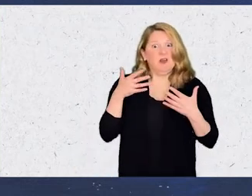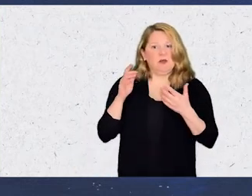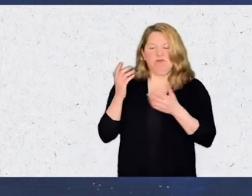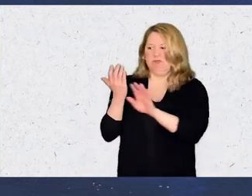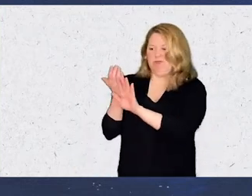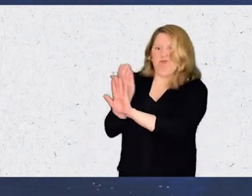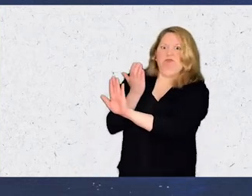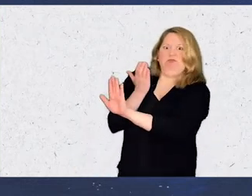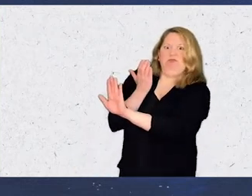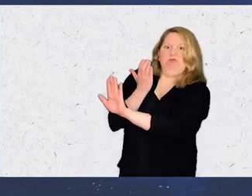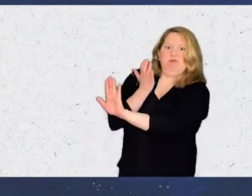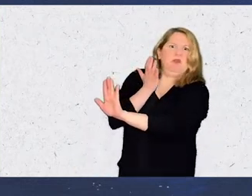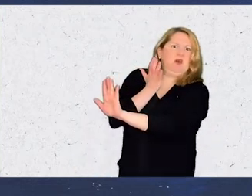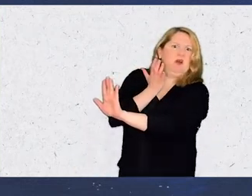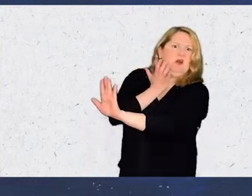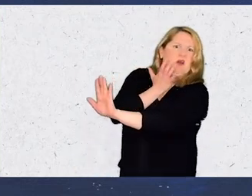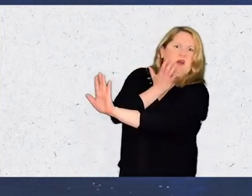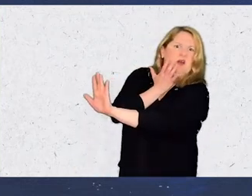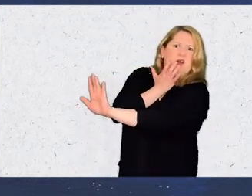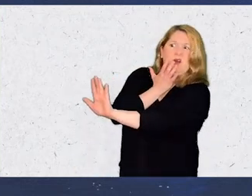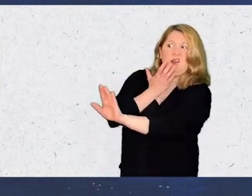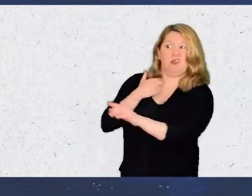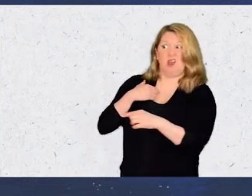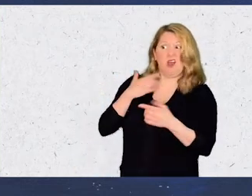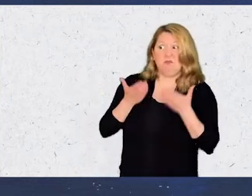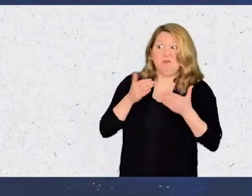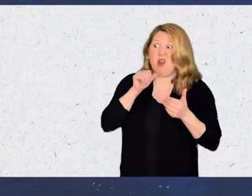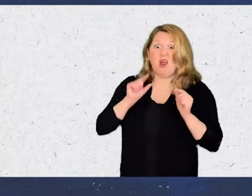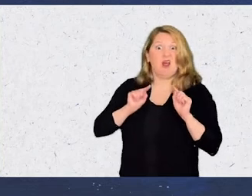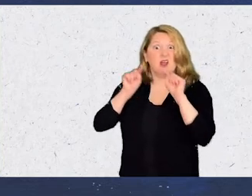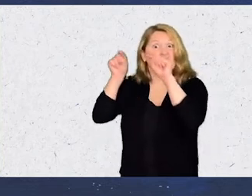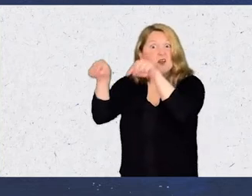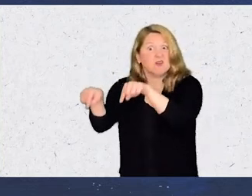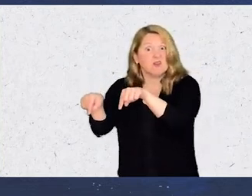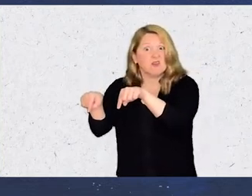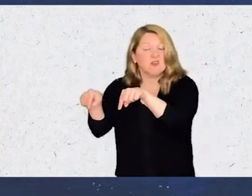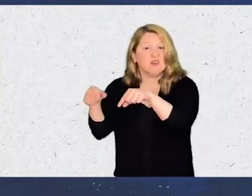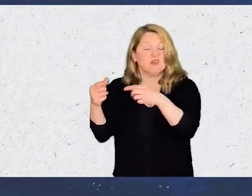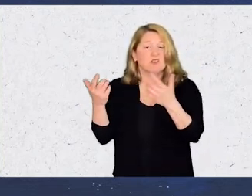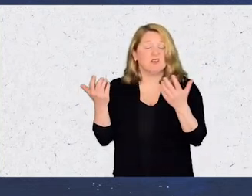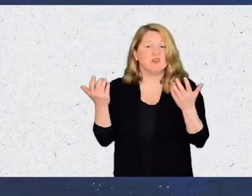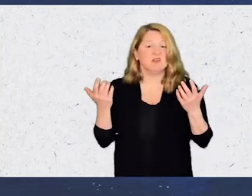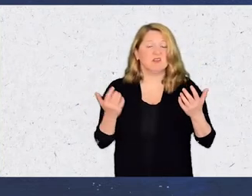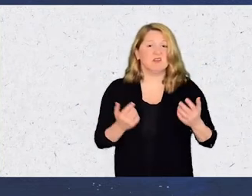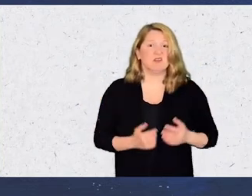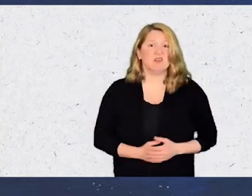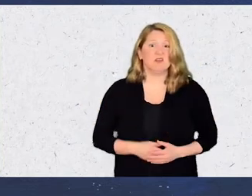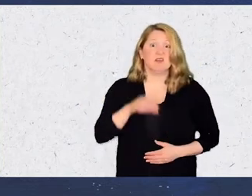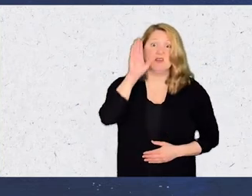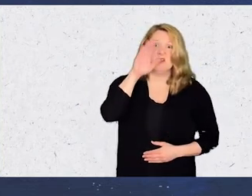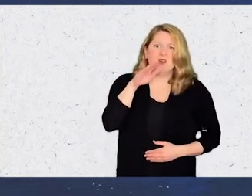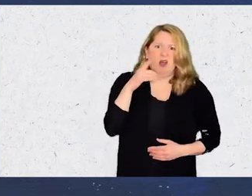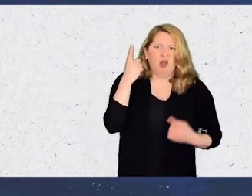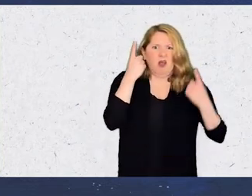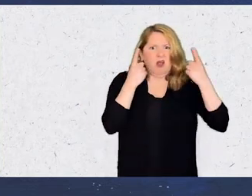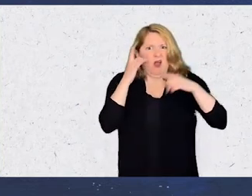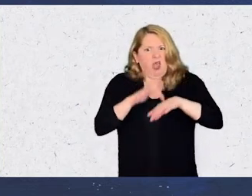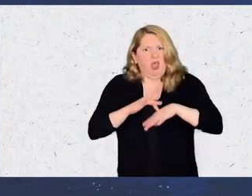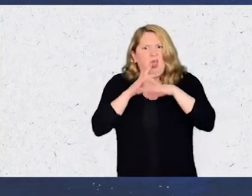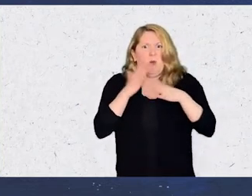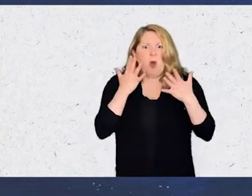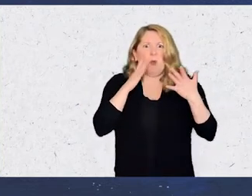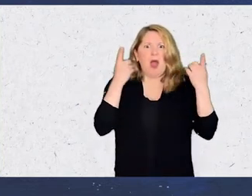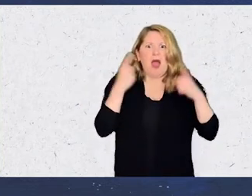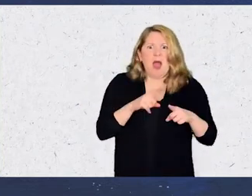away, further and further, until I might never return. The dread of not knowing what will